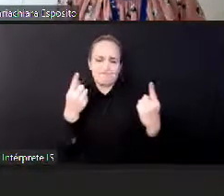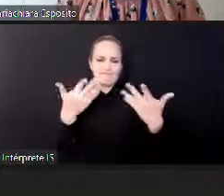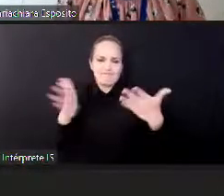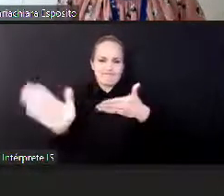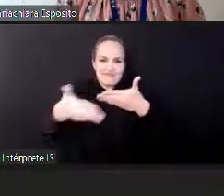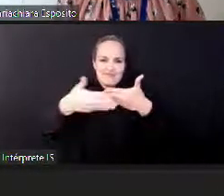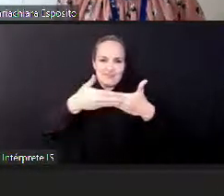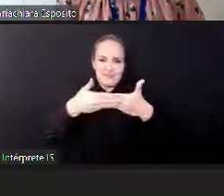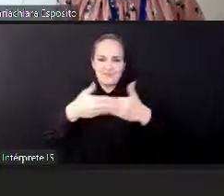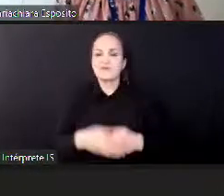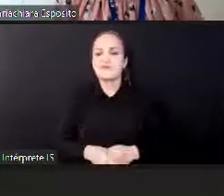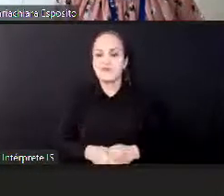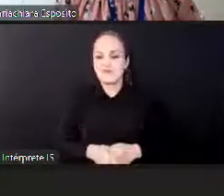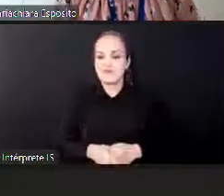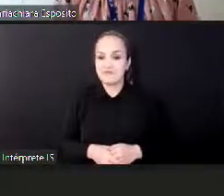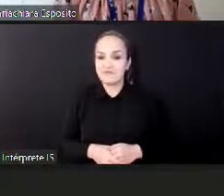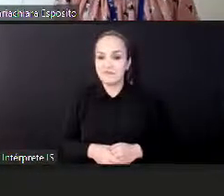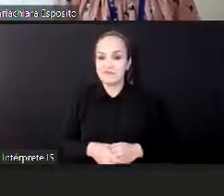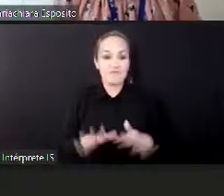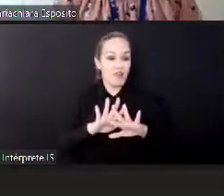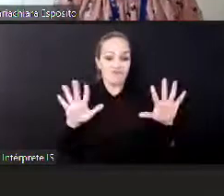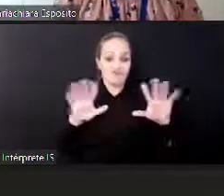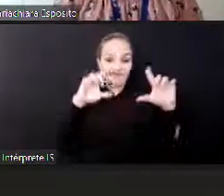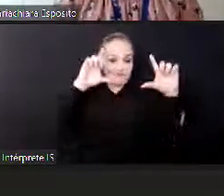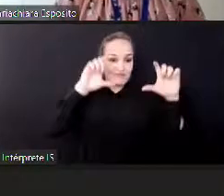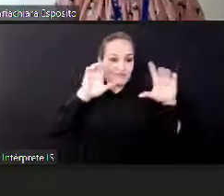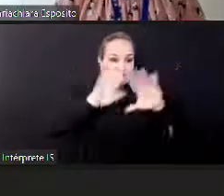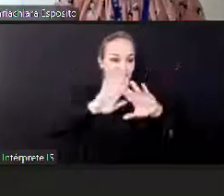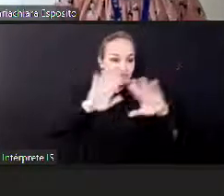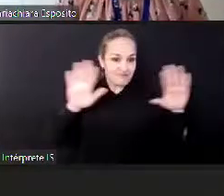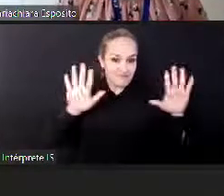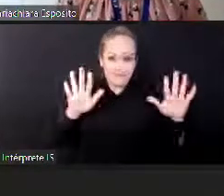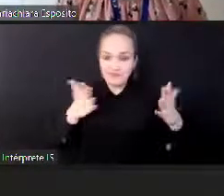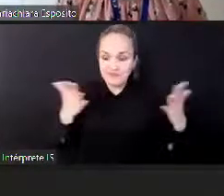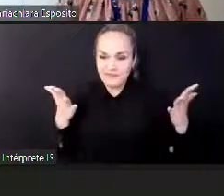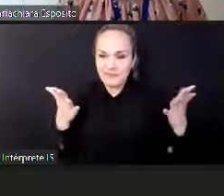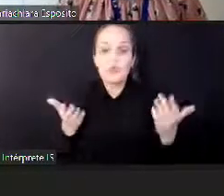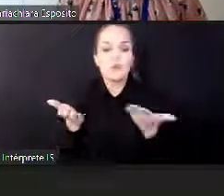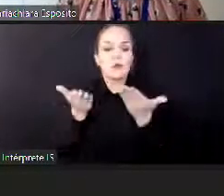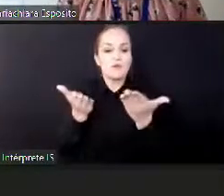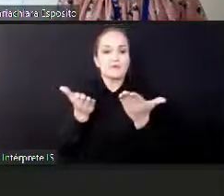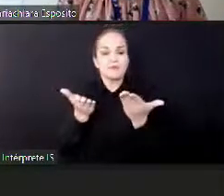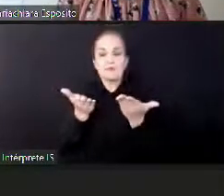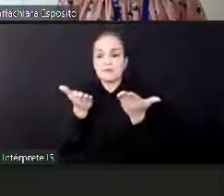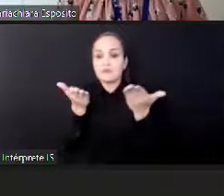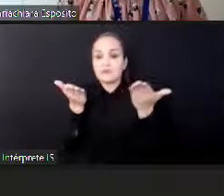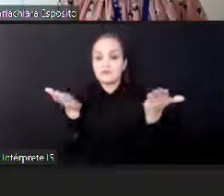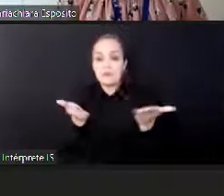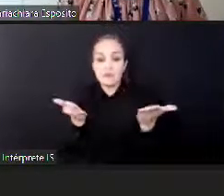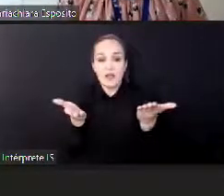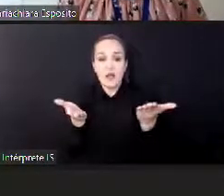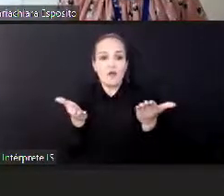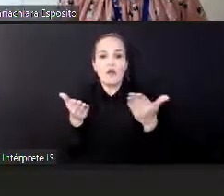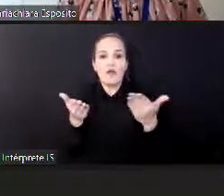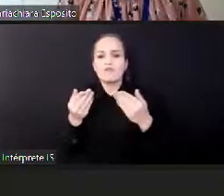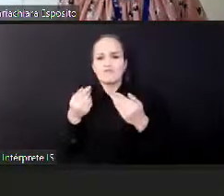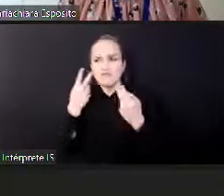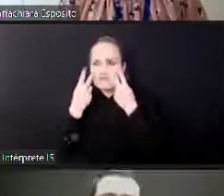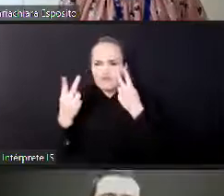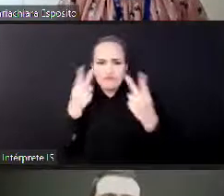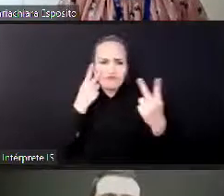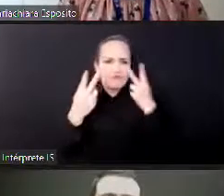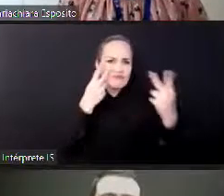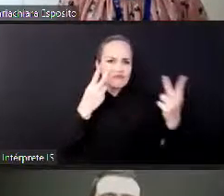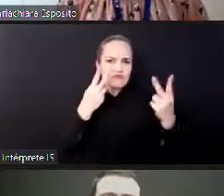the creative industries are on the rise. We started a few years ago with first studies on the orange economy, so-called orange